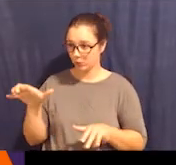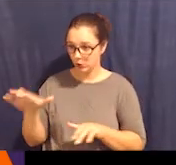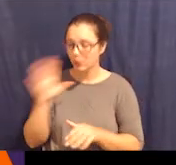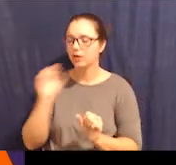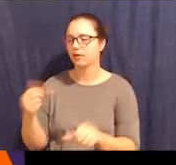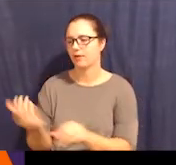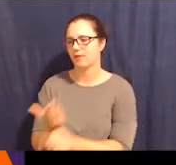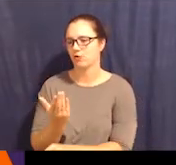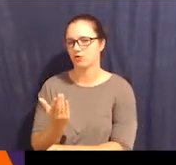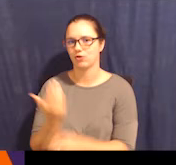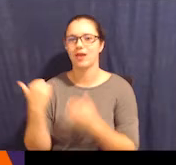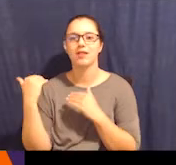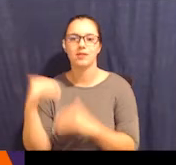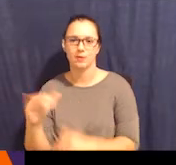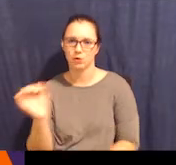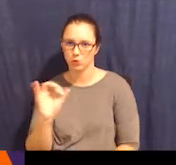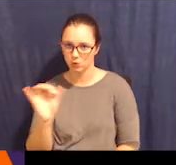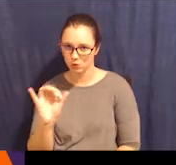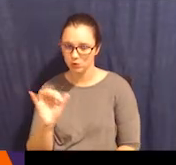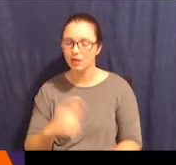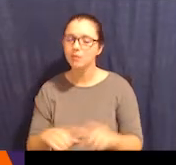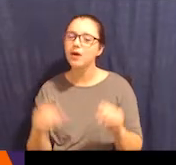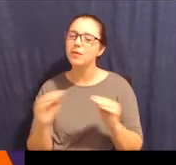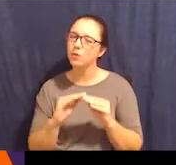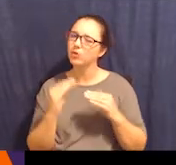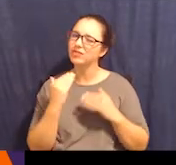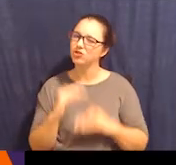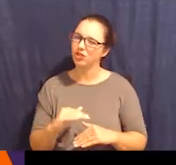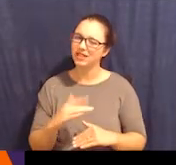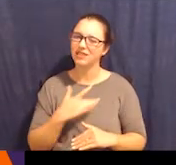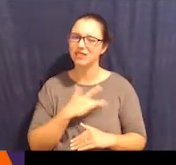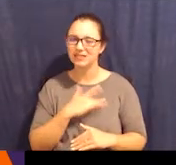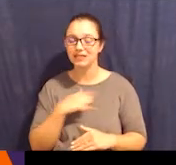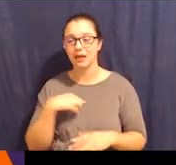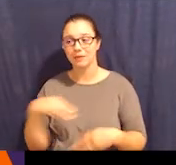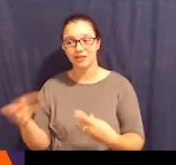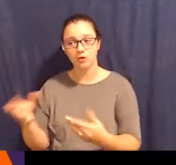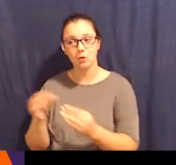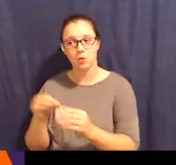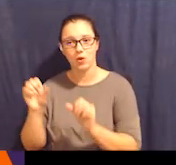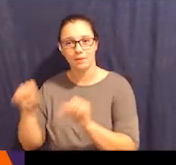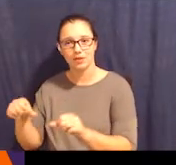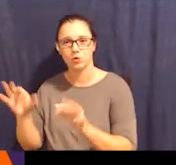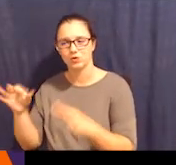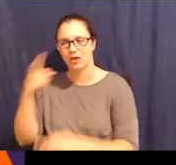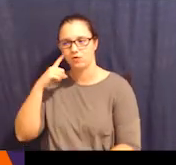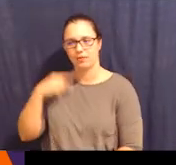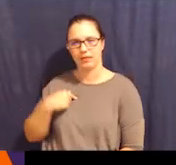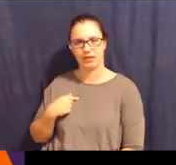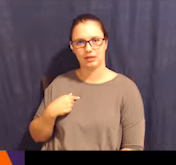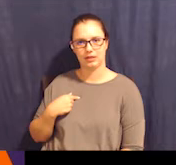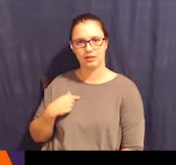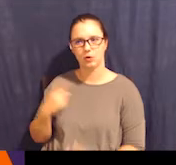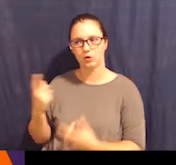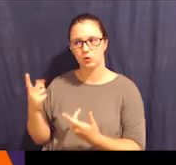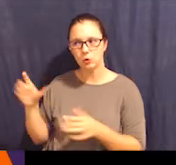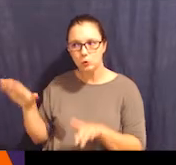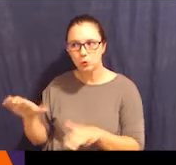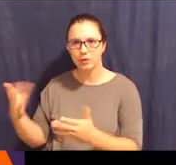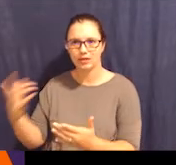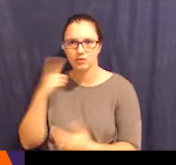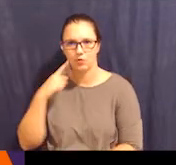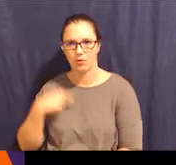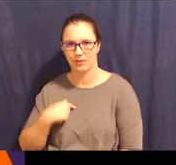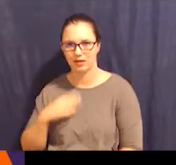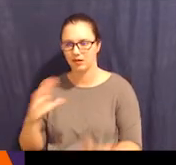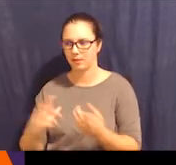fire you and they're limited, but they are more restrictive in the sense that I'm giving you more ability to decide for me or to do